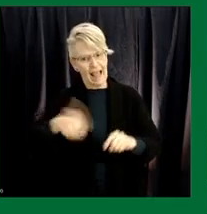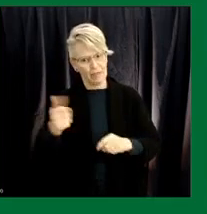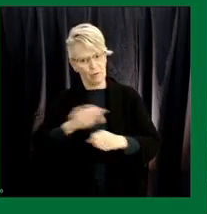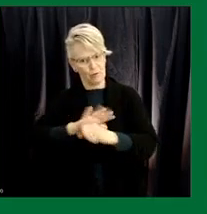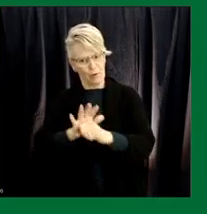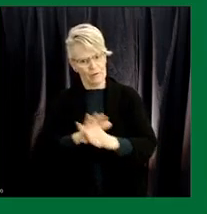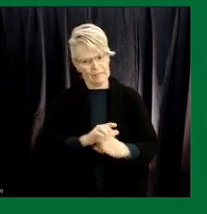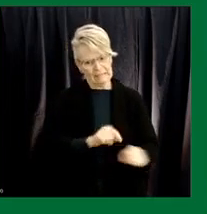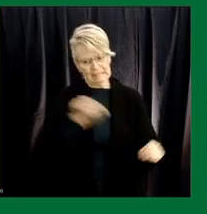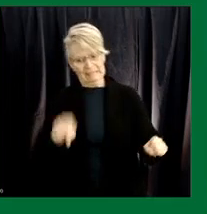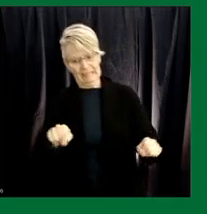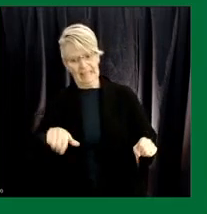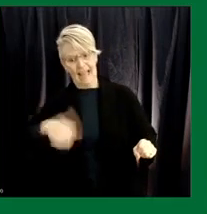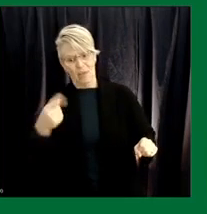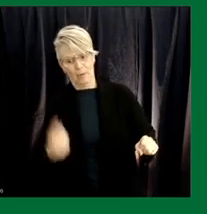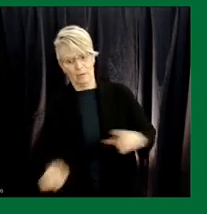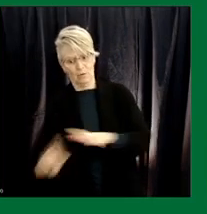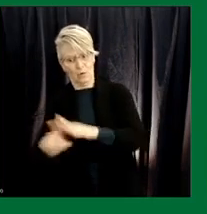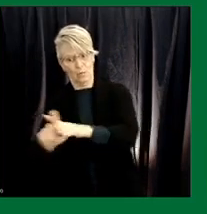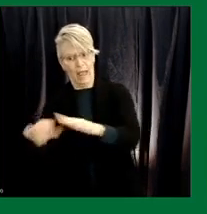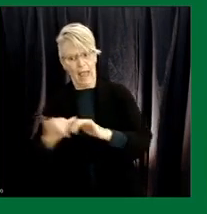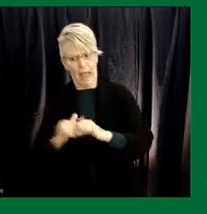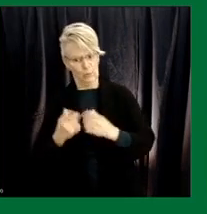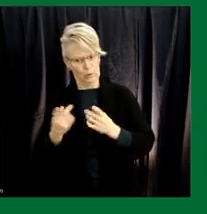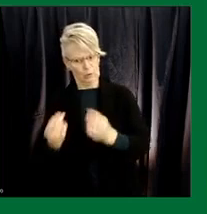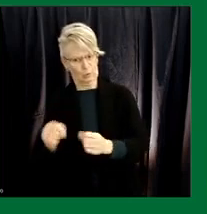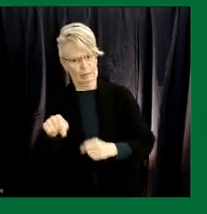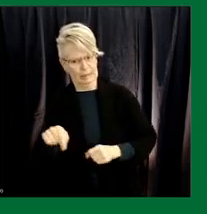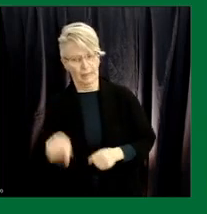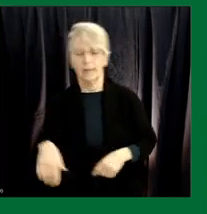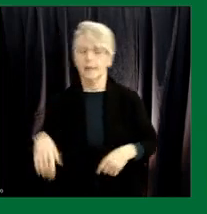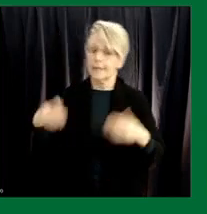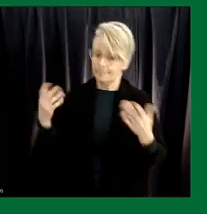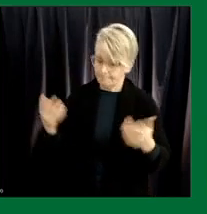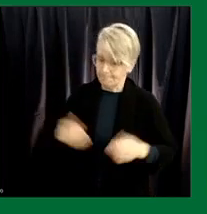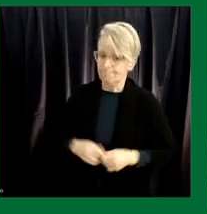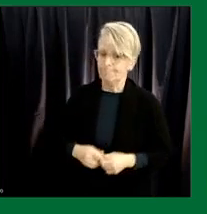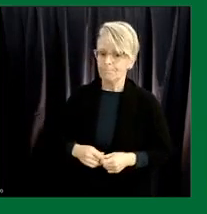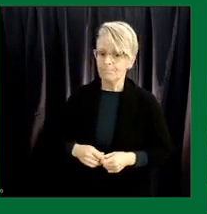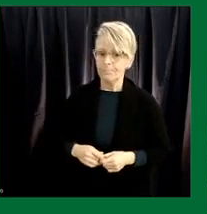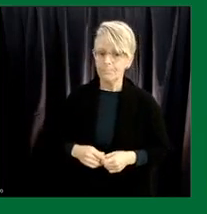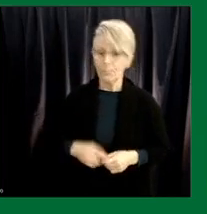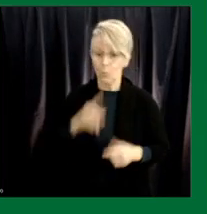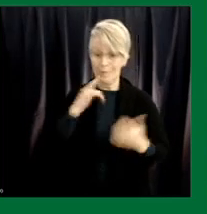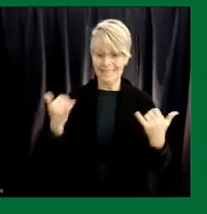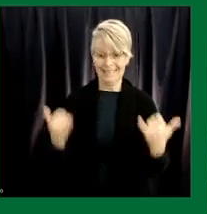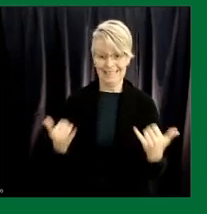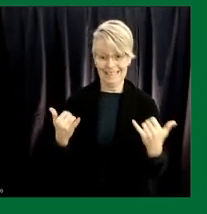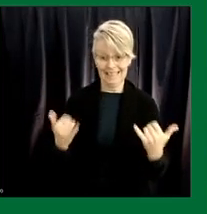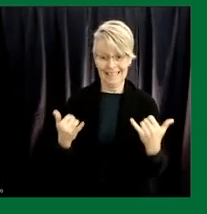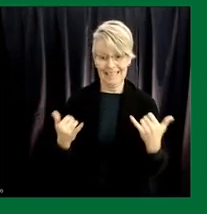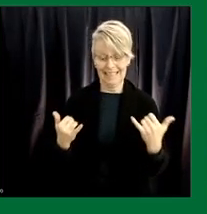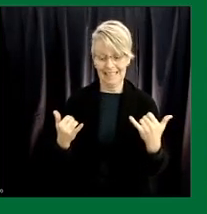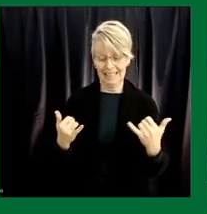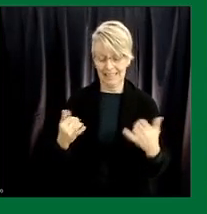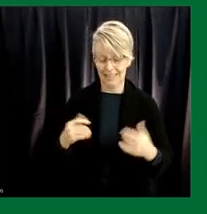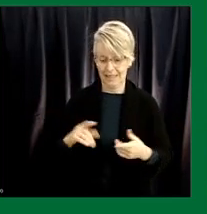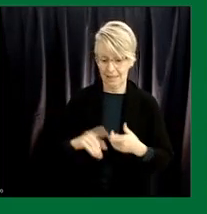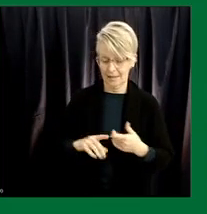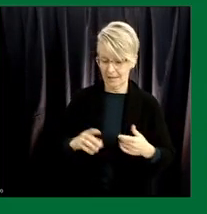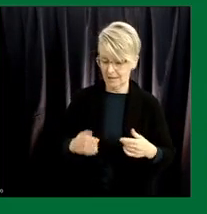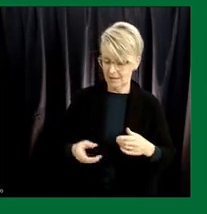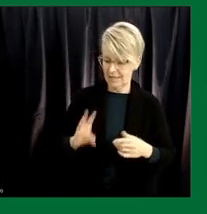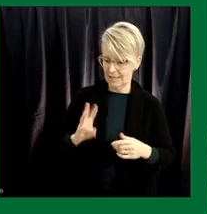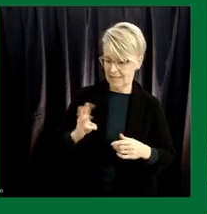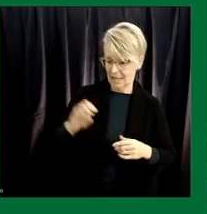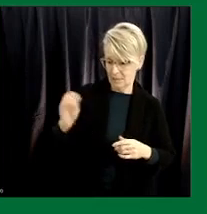public health orders that we have in place today thanks so um at the moment you know up to six percent of samples uh are